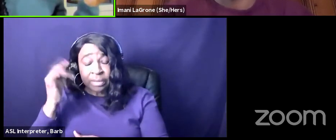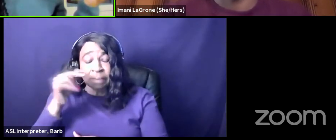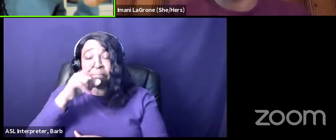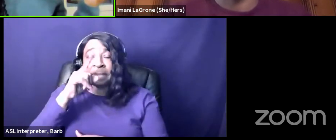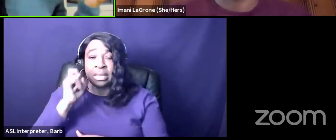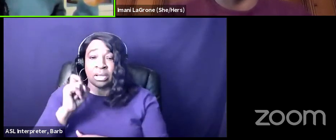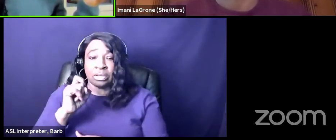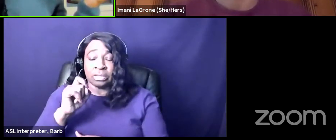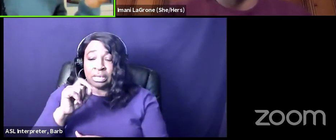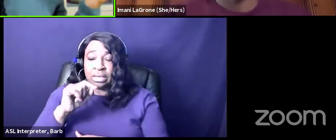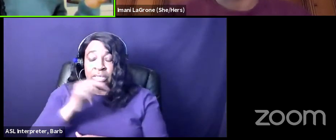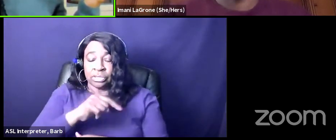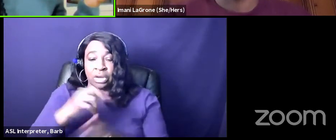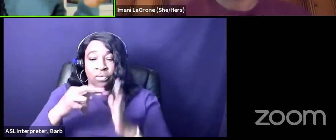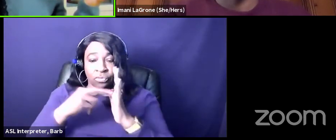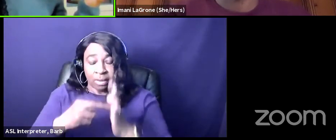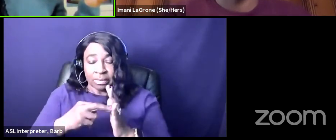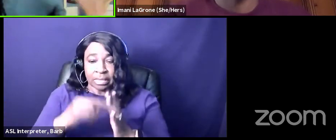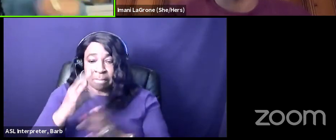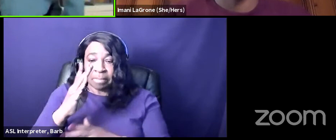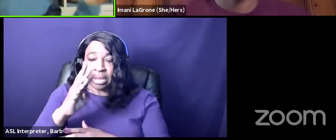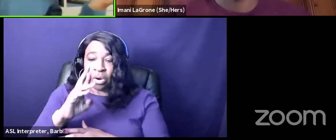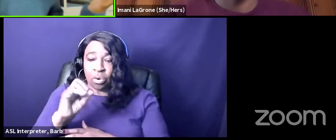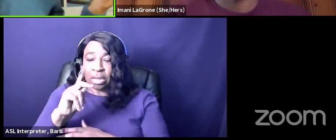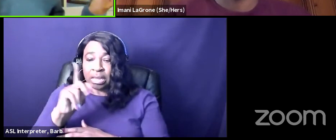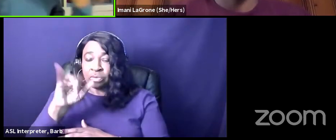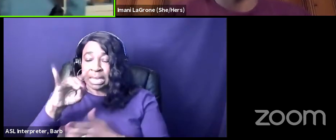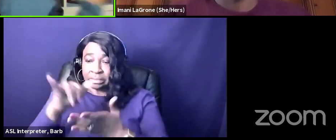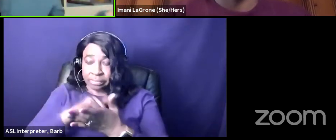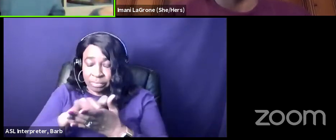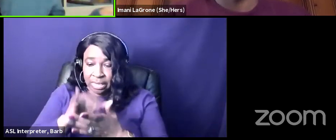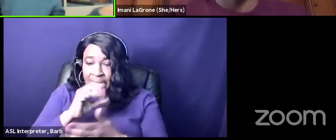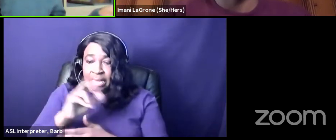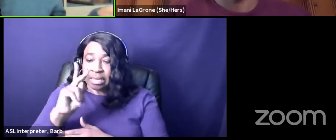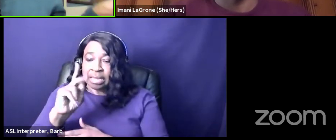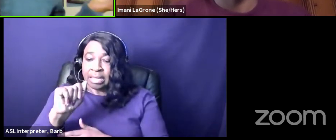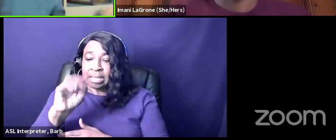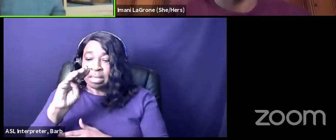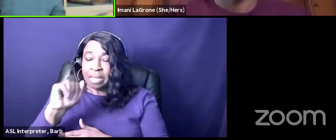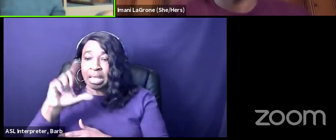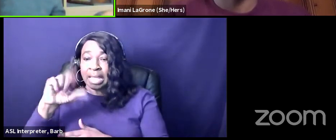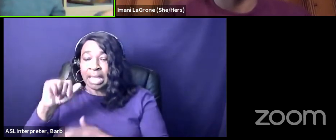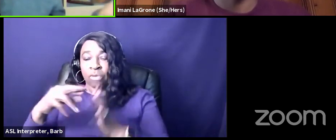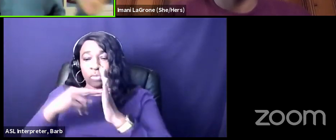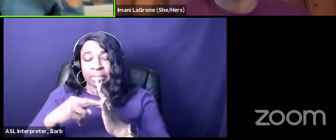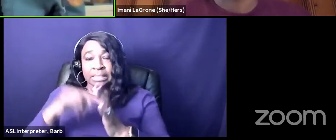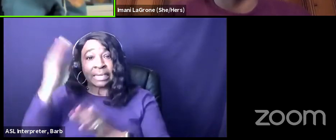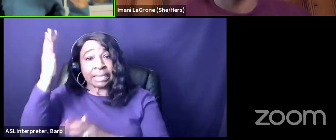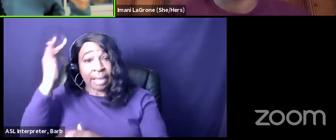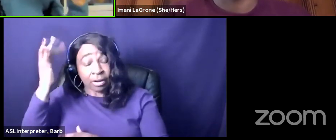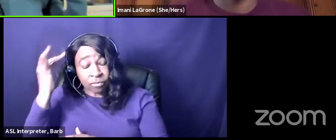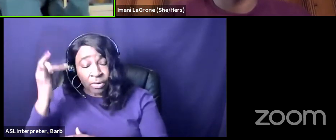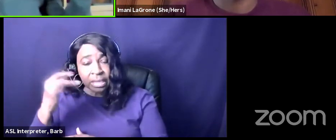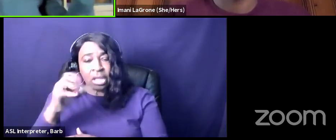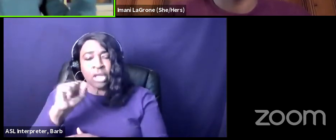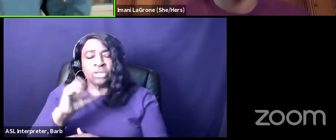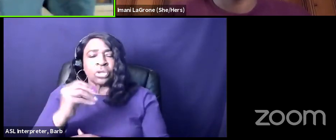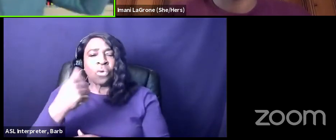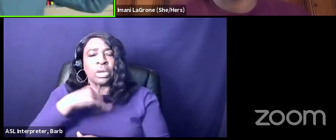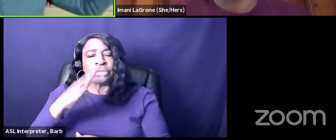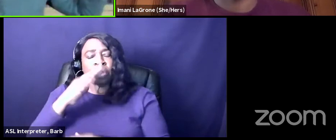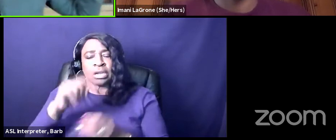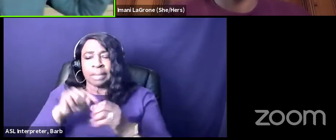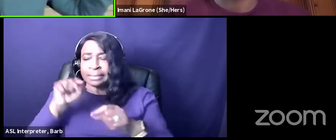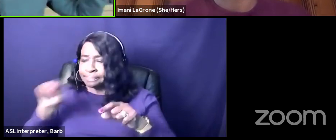chisholm represented brooklyn where i am right now in new york and kamala harris represented uh california and so we're talking about these